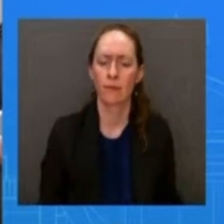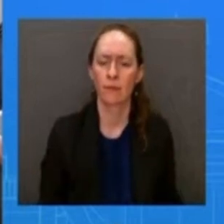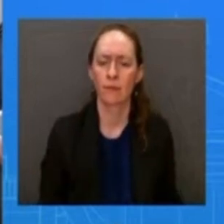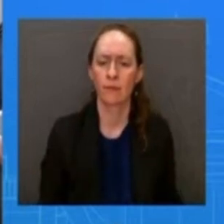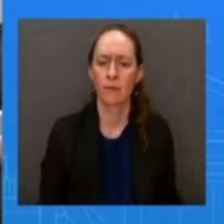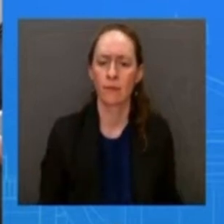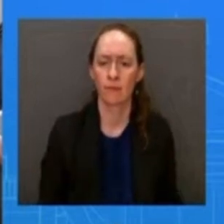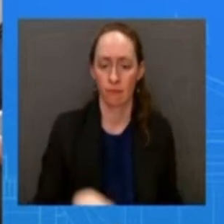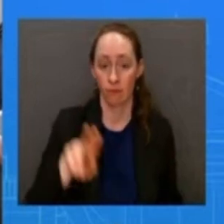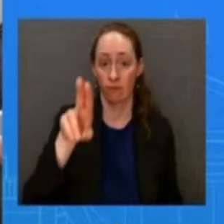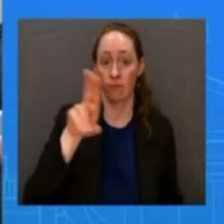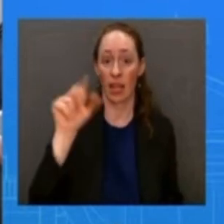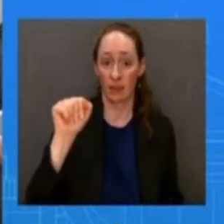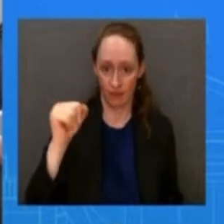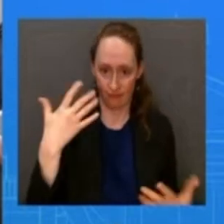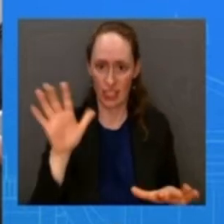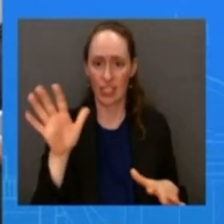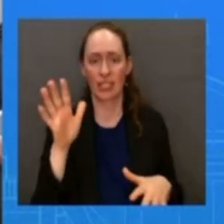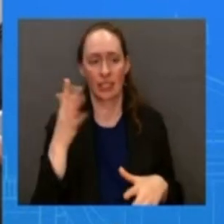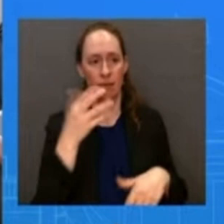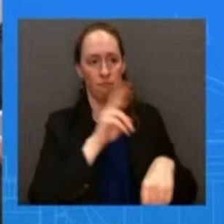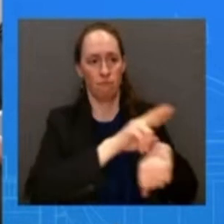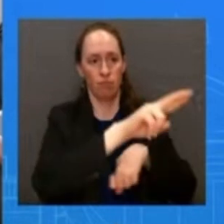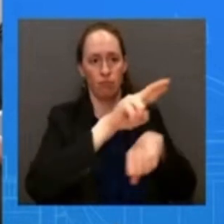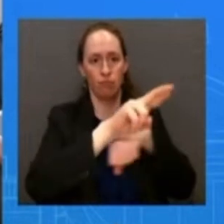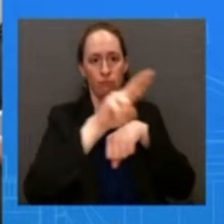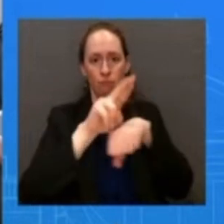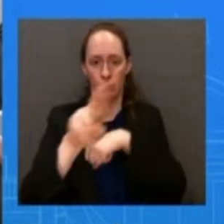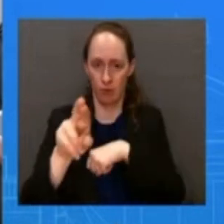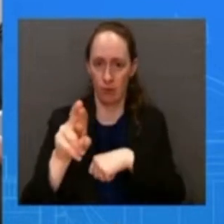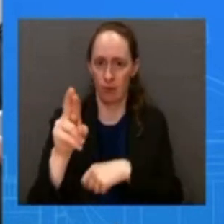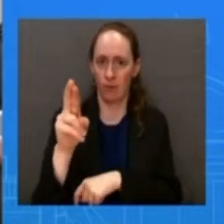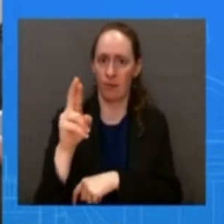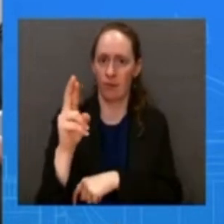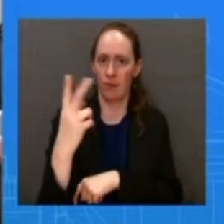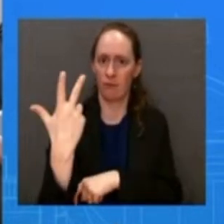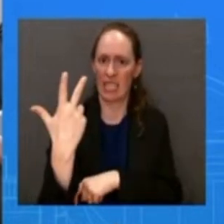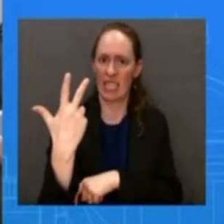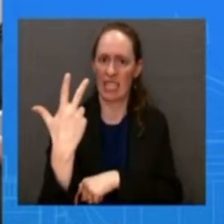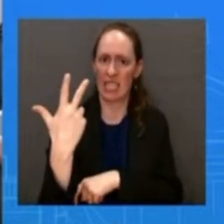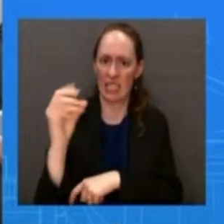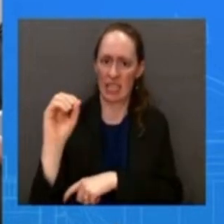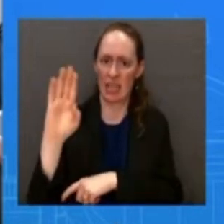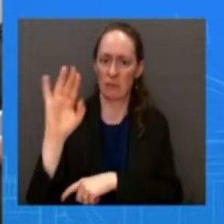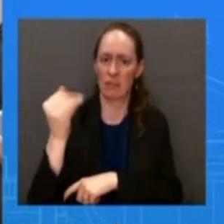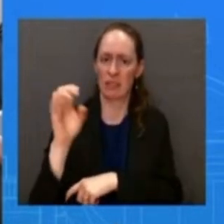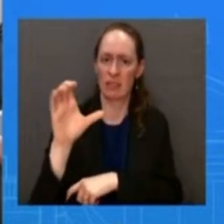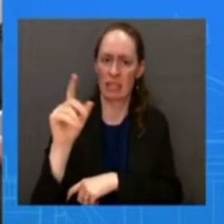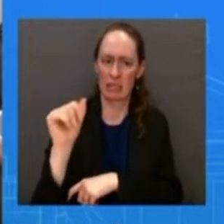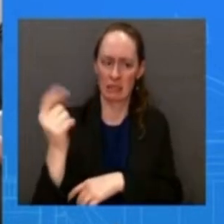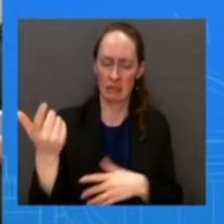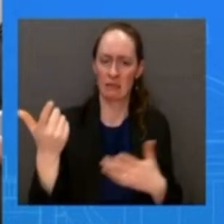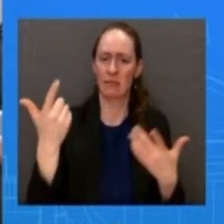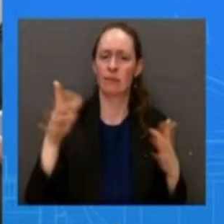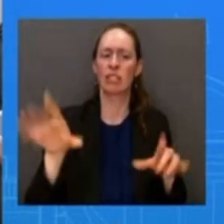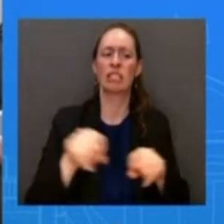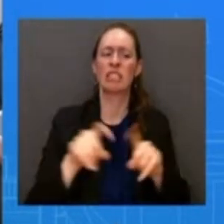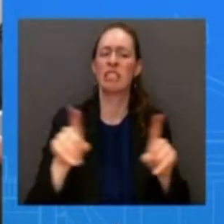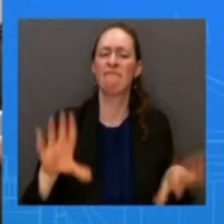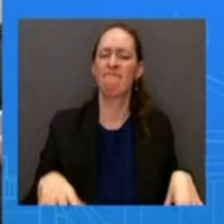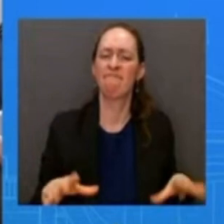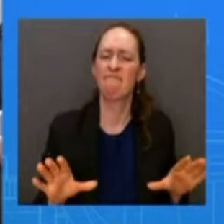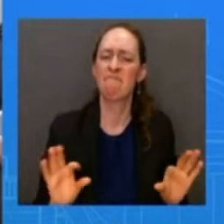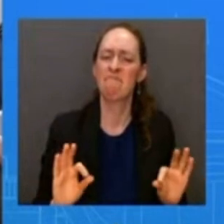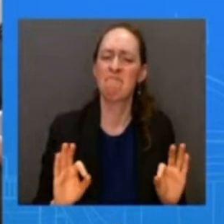deemed to be benign louisiana senator john kennedy says they can't find the pieces should the u.s have waited